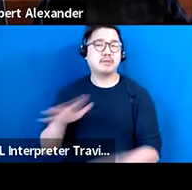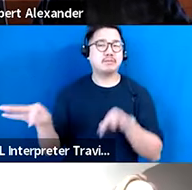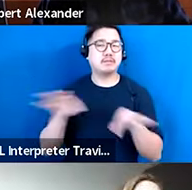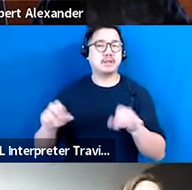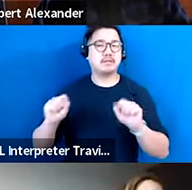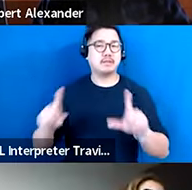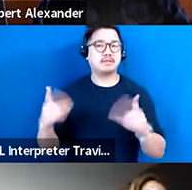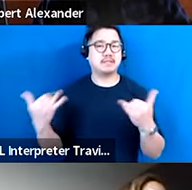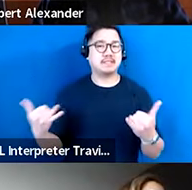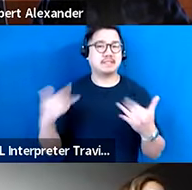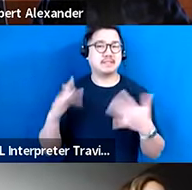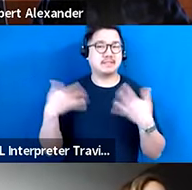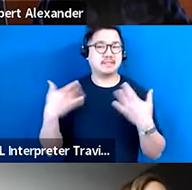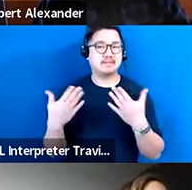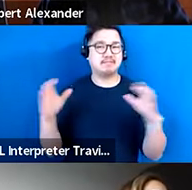gathering. Thank you.